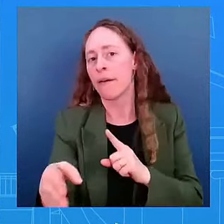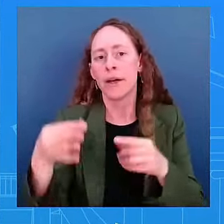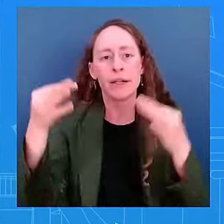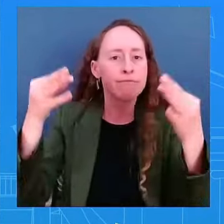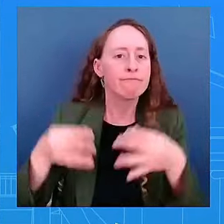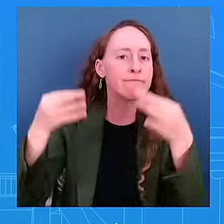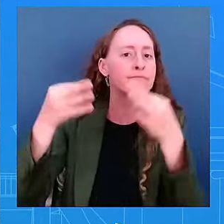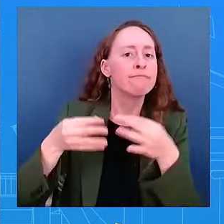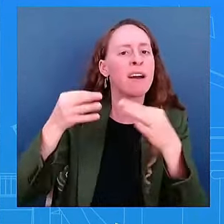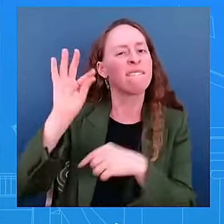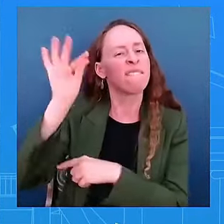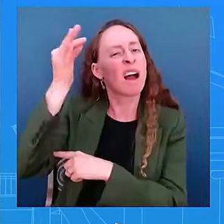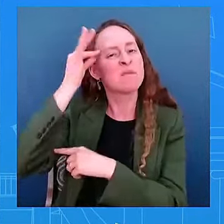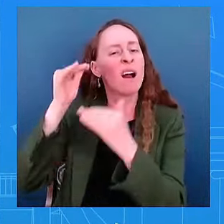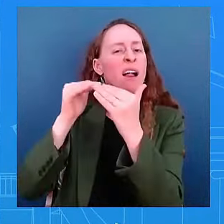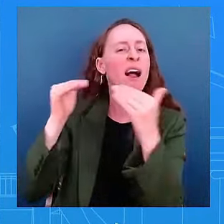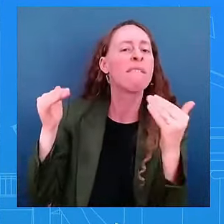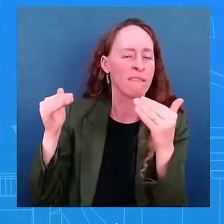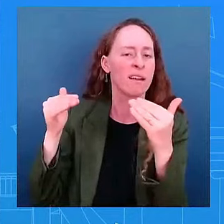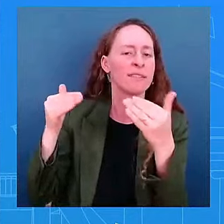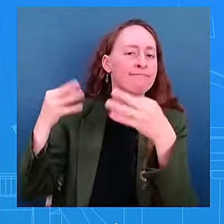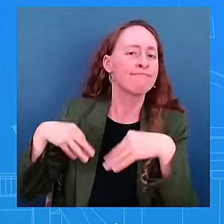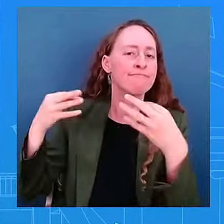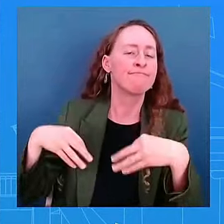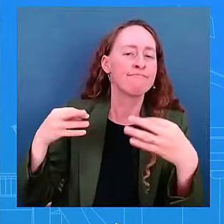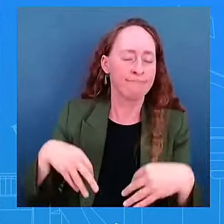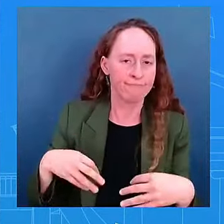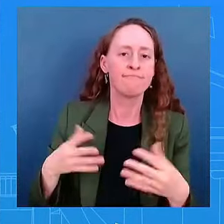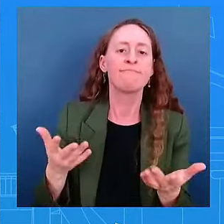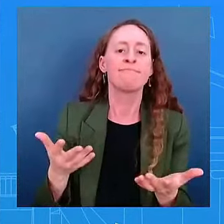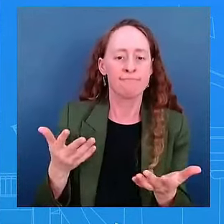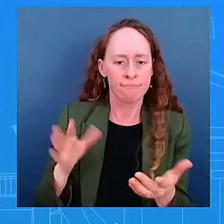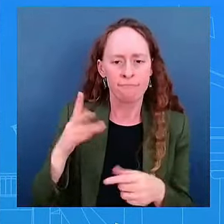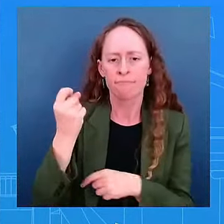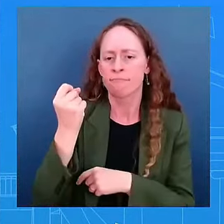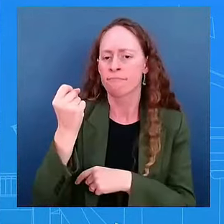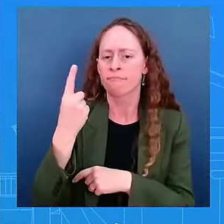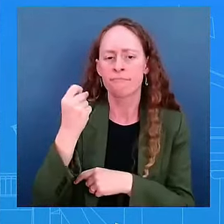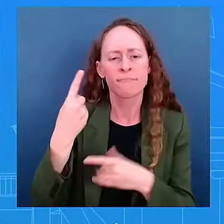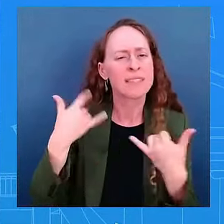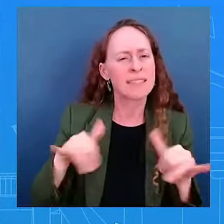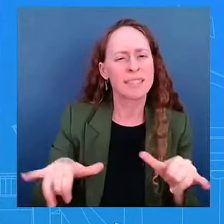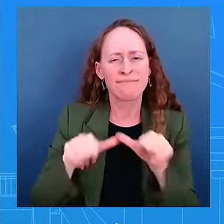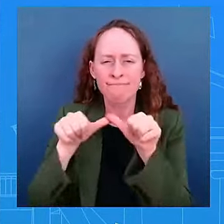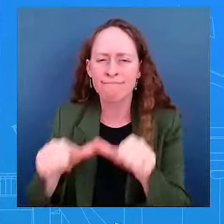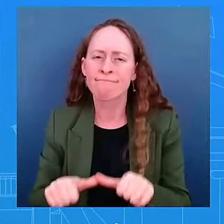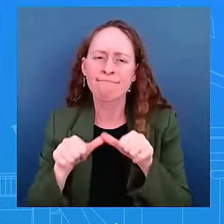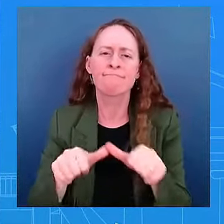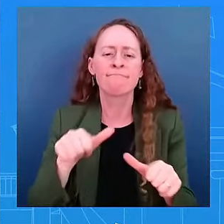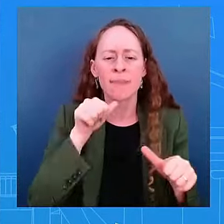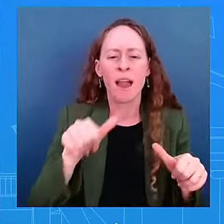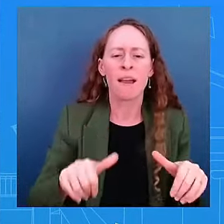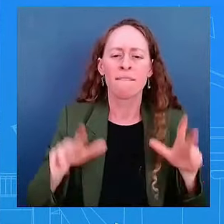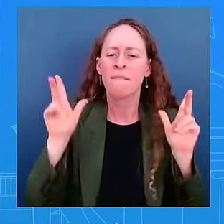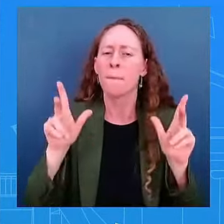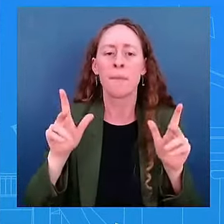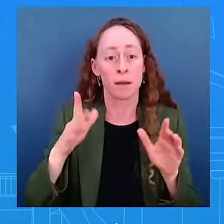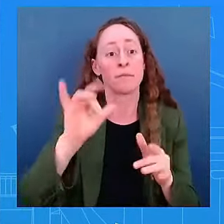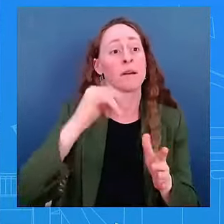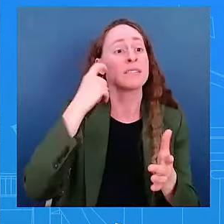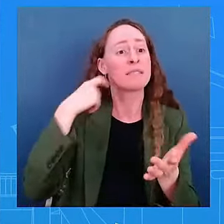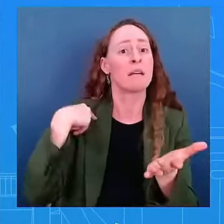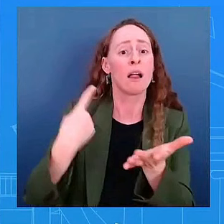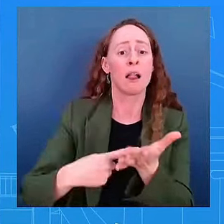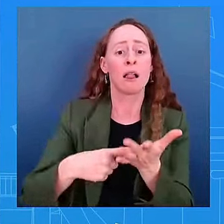he was able to take. And he's going to continue. doesn't stop. You heard me mention the George Floyd Justice and Policing Act probably twice or three